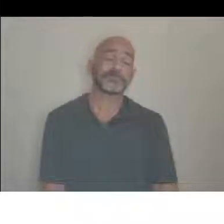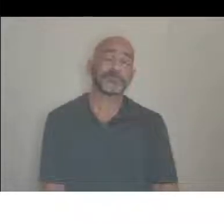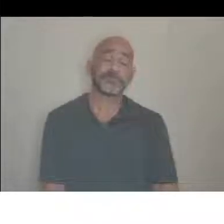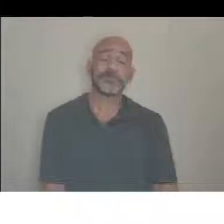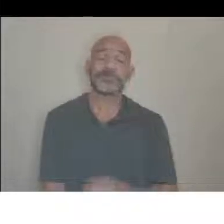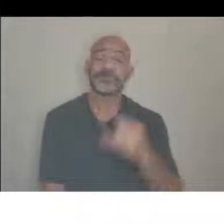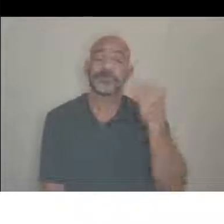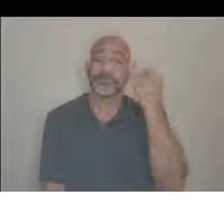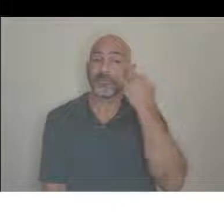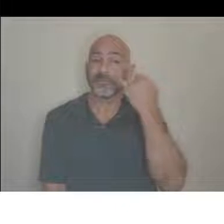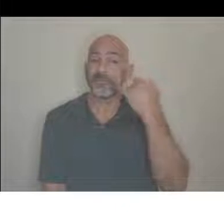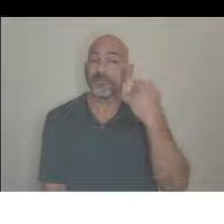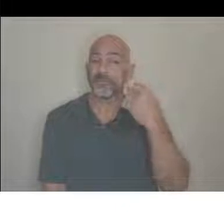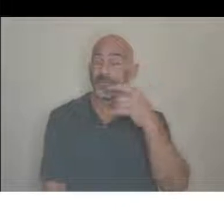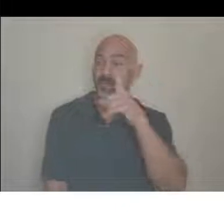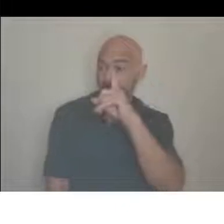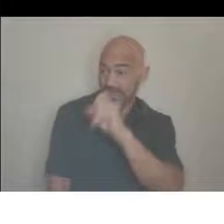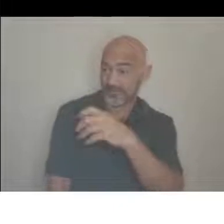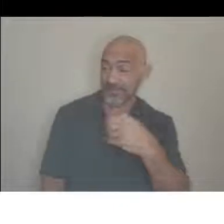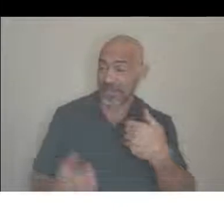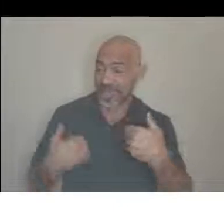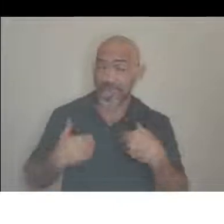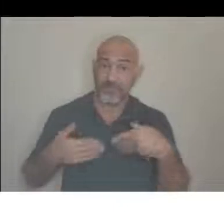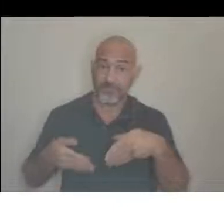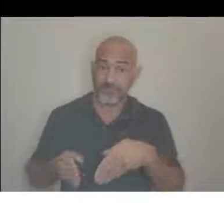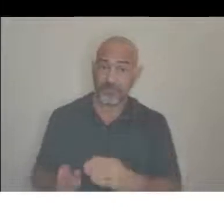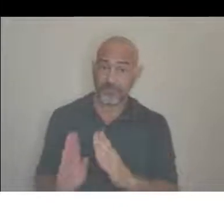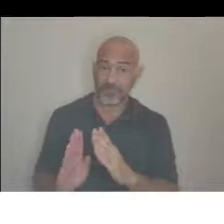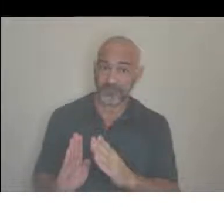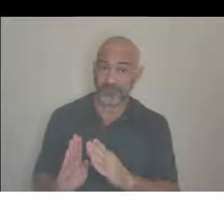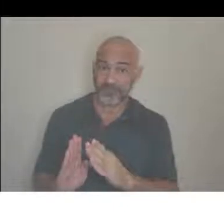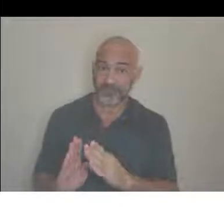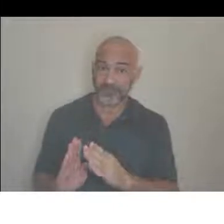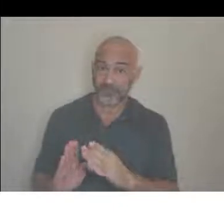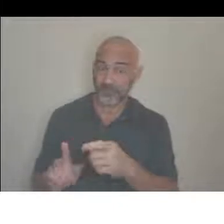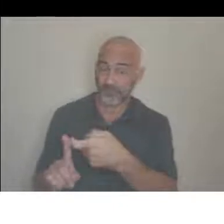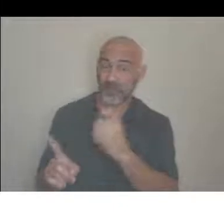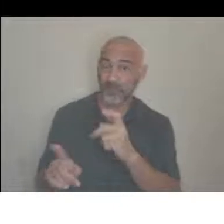service animal, you don't bother them while they're at work.